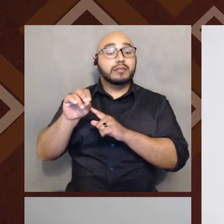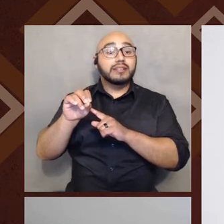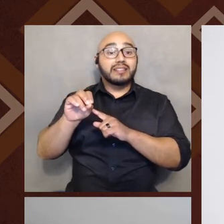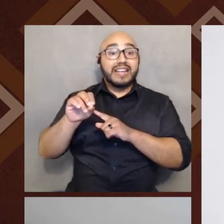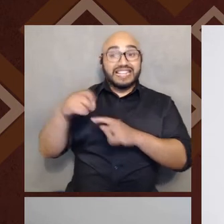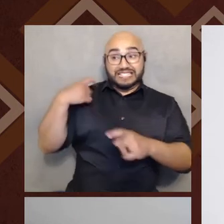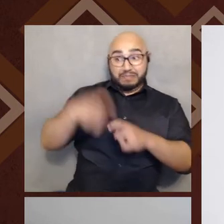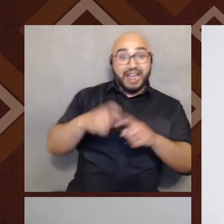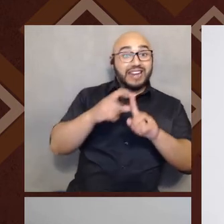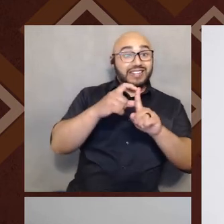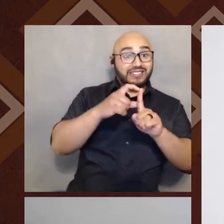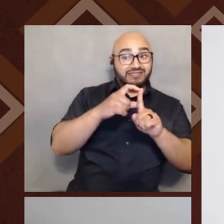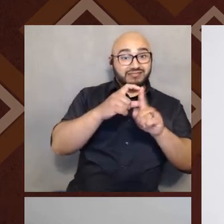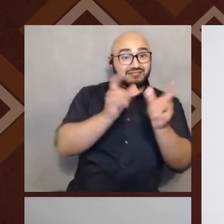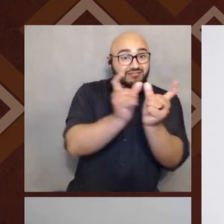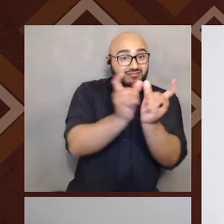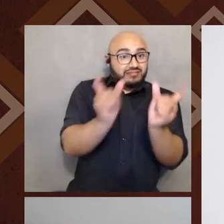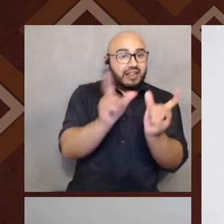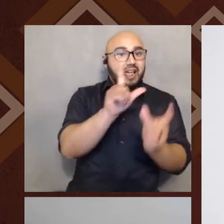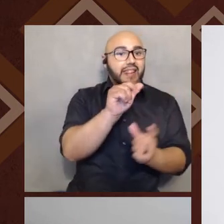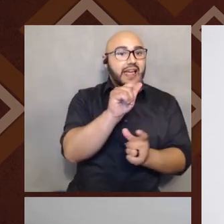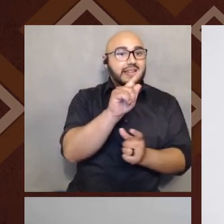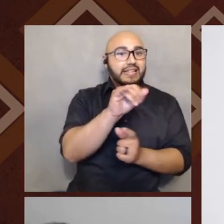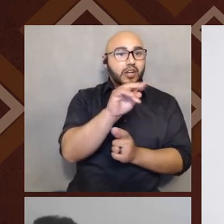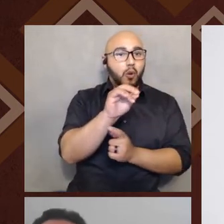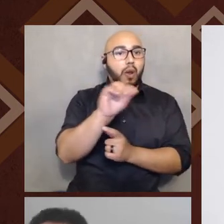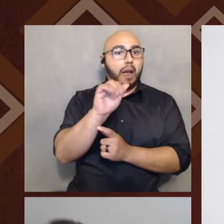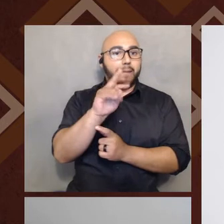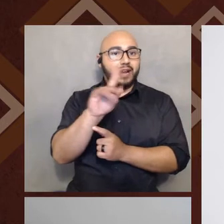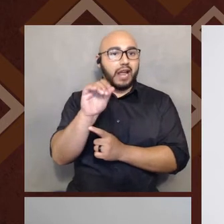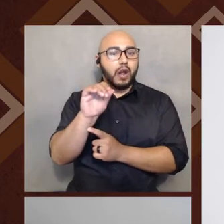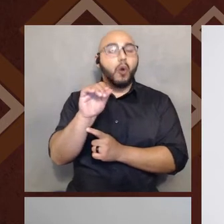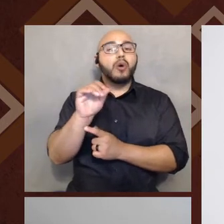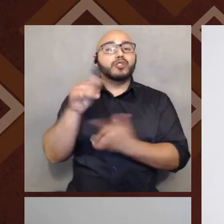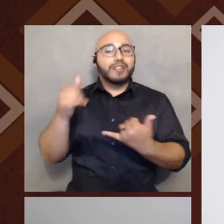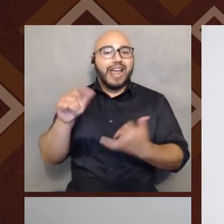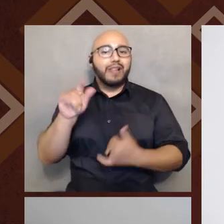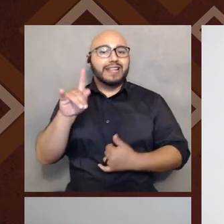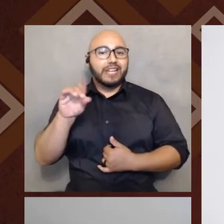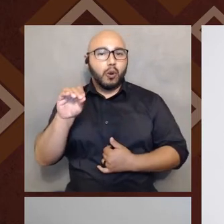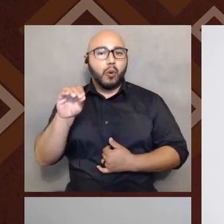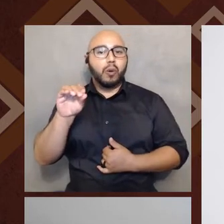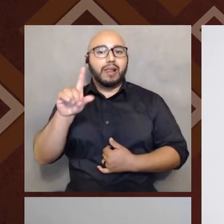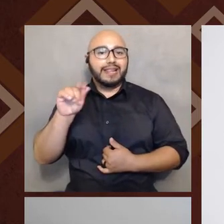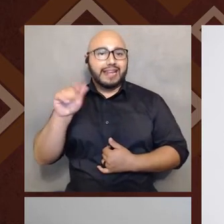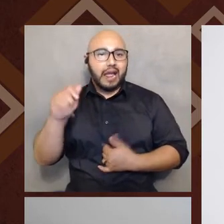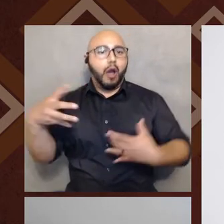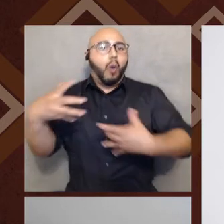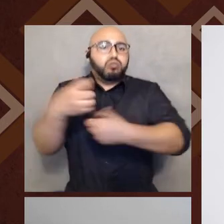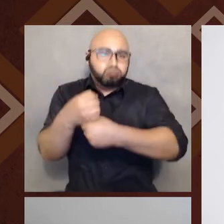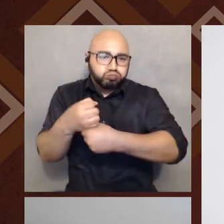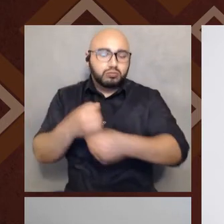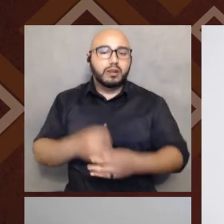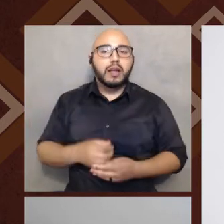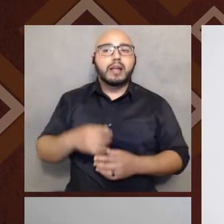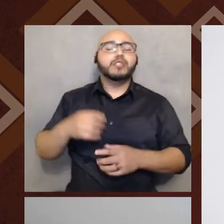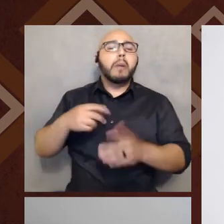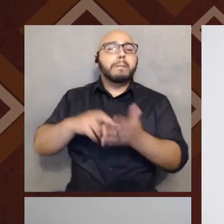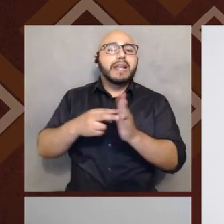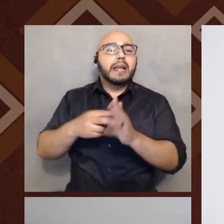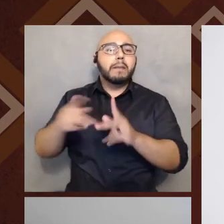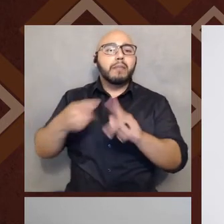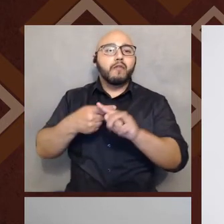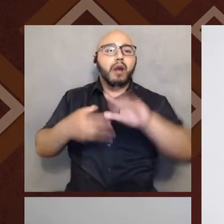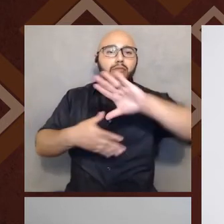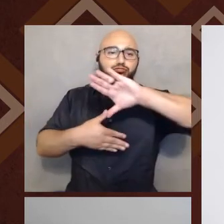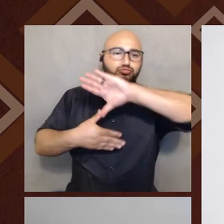Right. But it is, um, it's, um, people from Latin America, right. And people from there and their descendants.